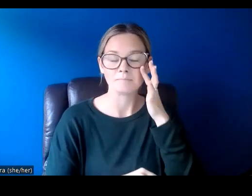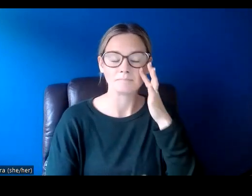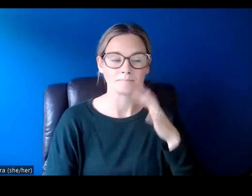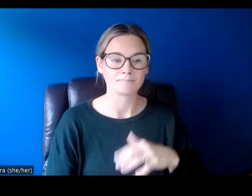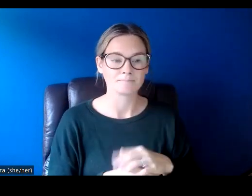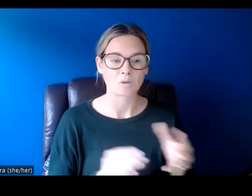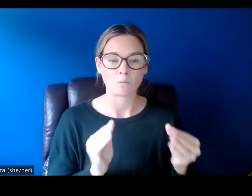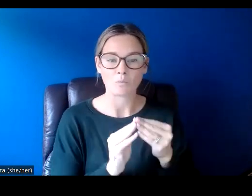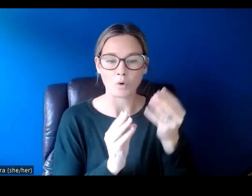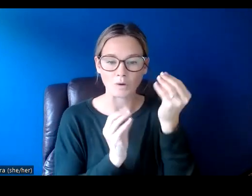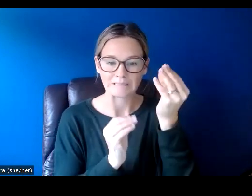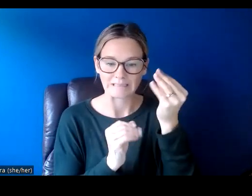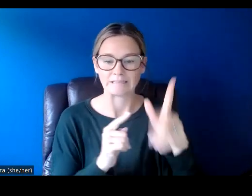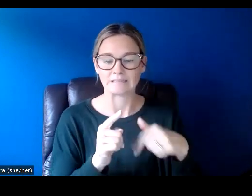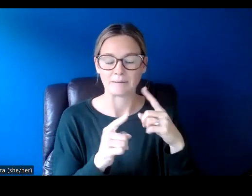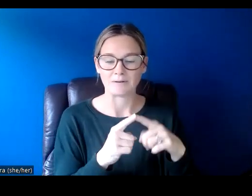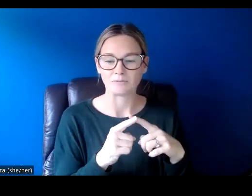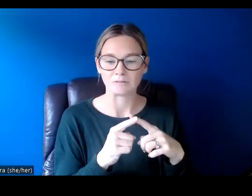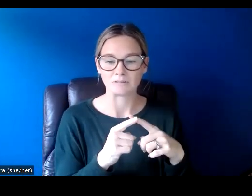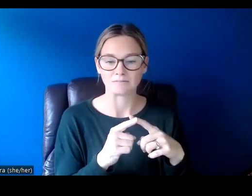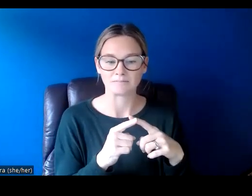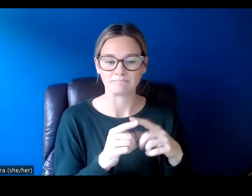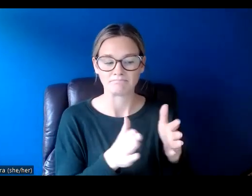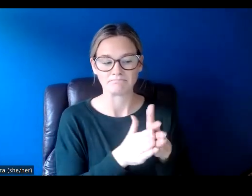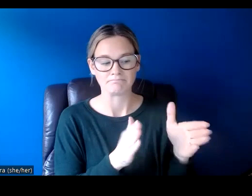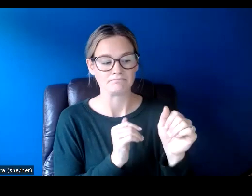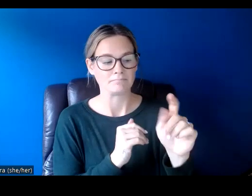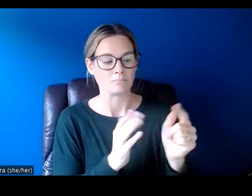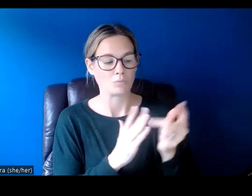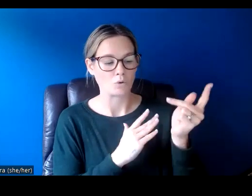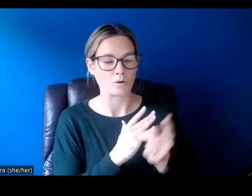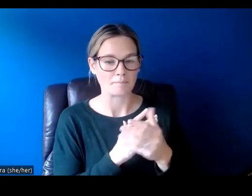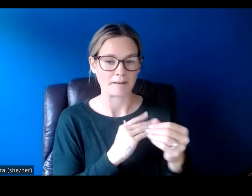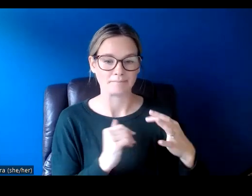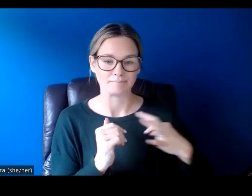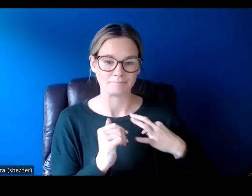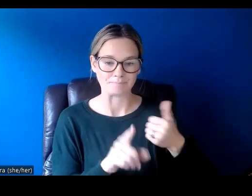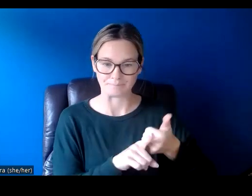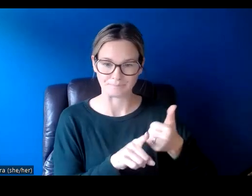some more details about the public art program and the application.